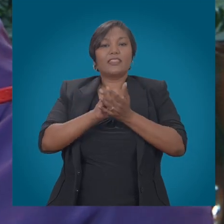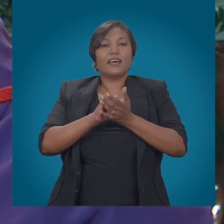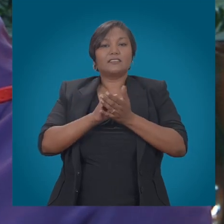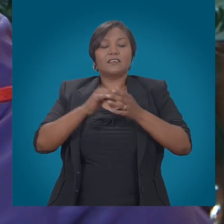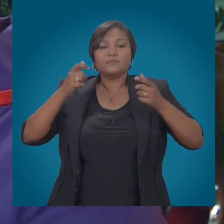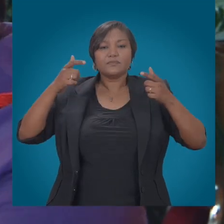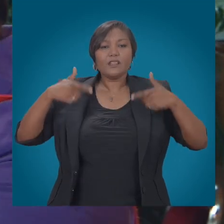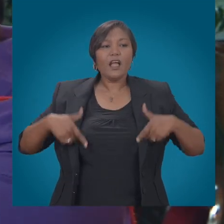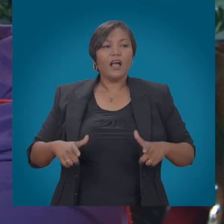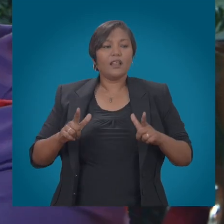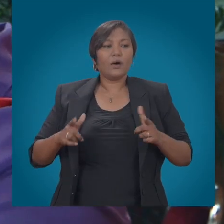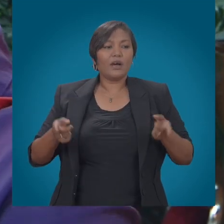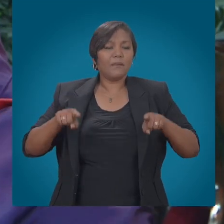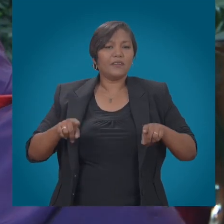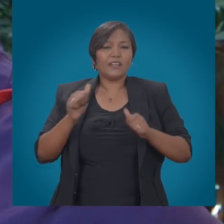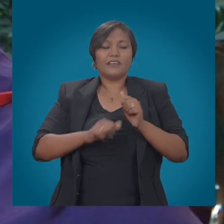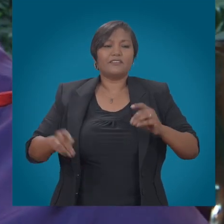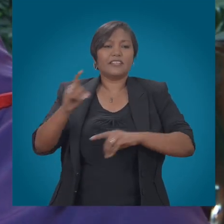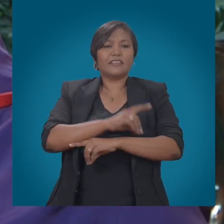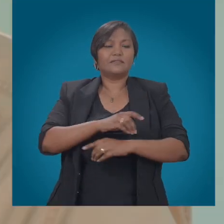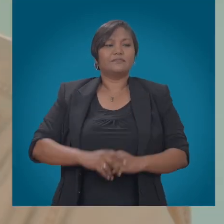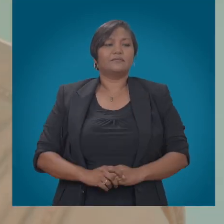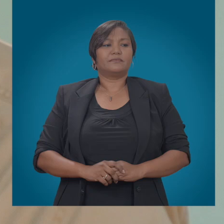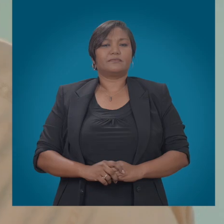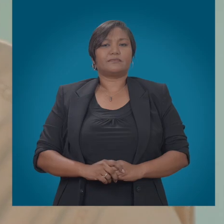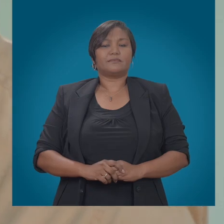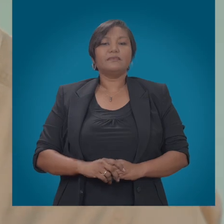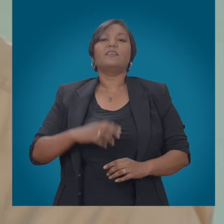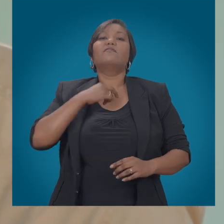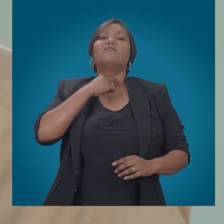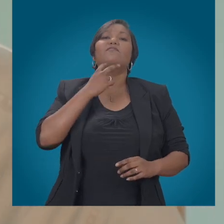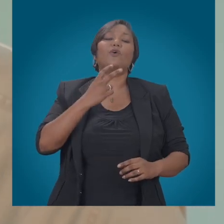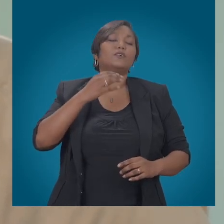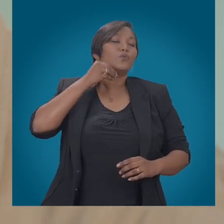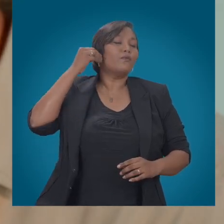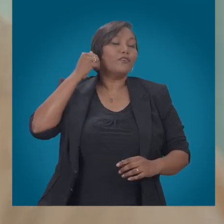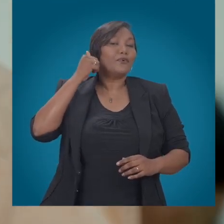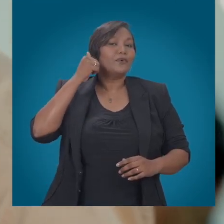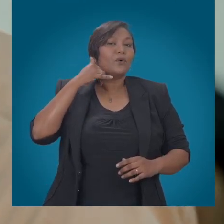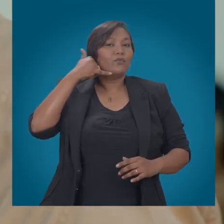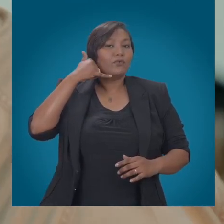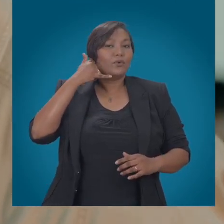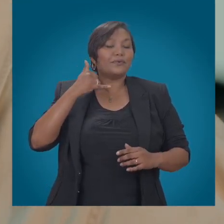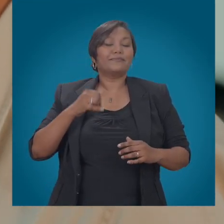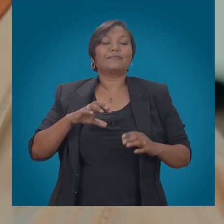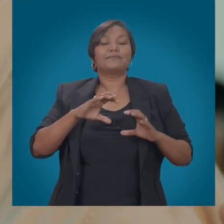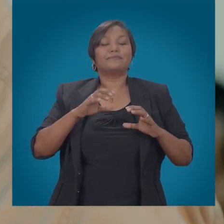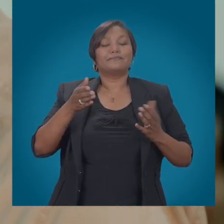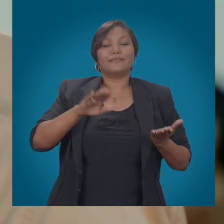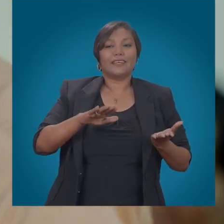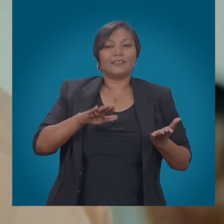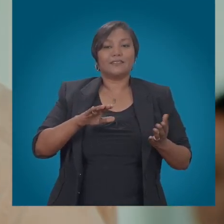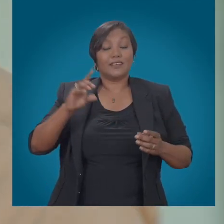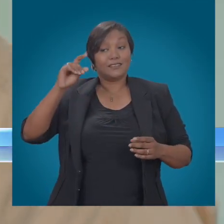access simple basic communication and entertainment. The voice is dead. Long live the data. Of course, if you